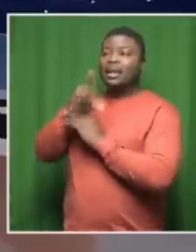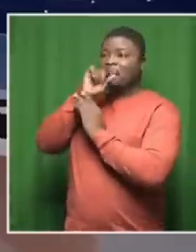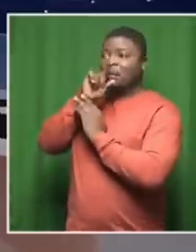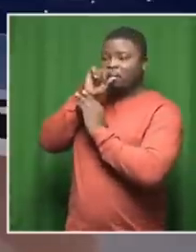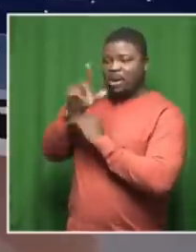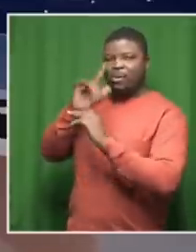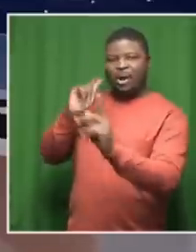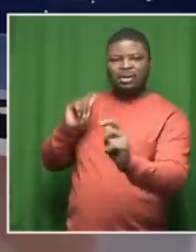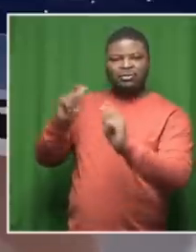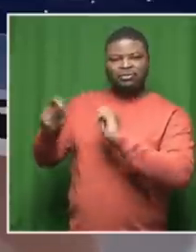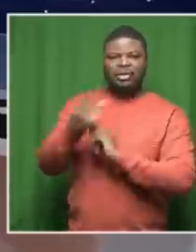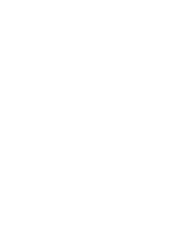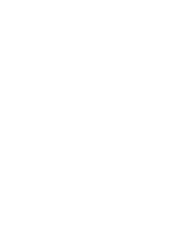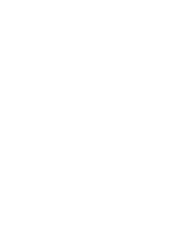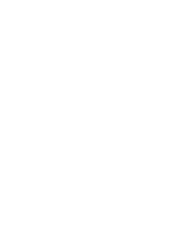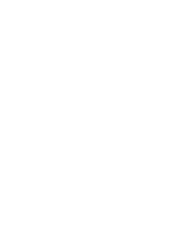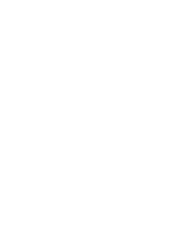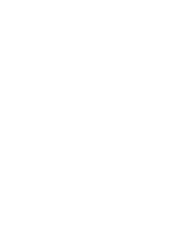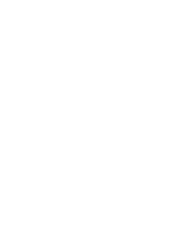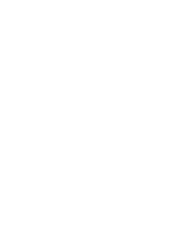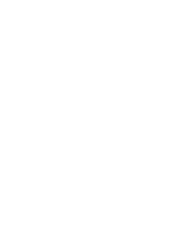endangered species endangered species